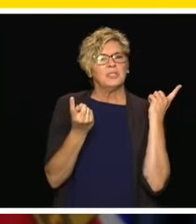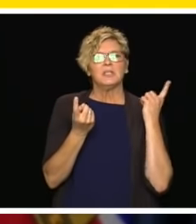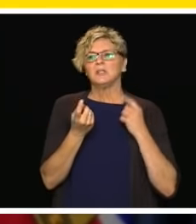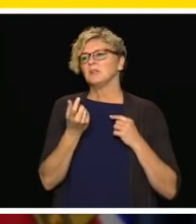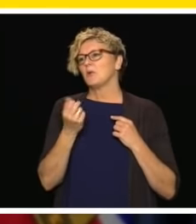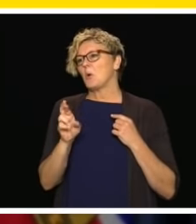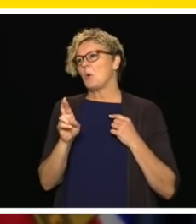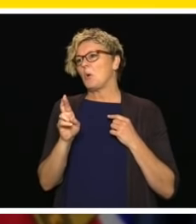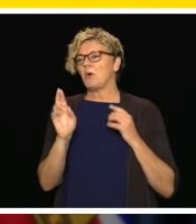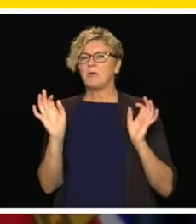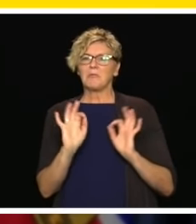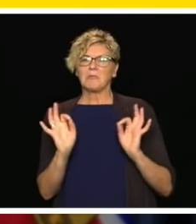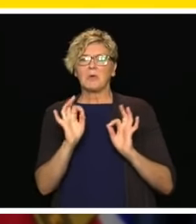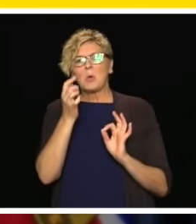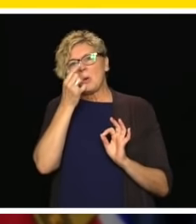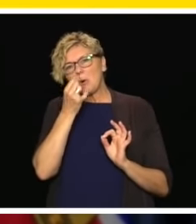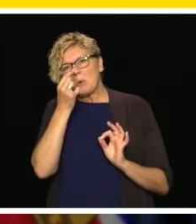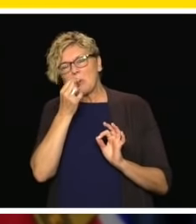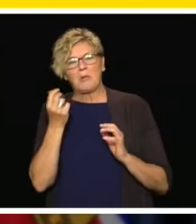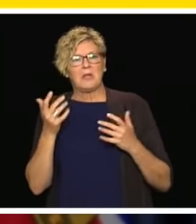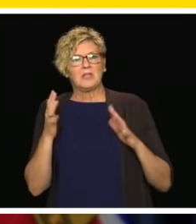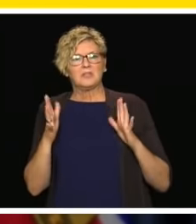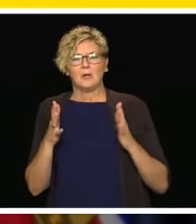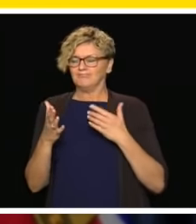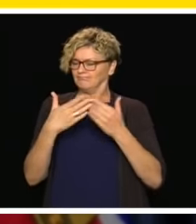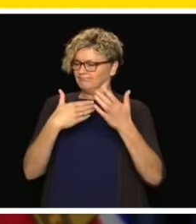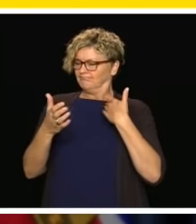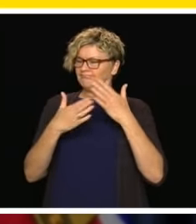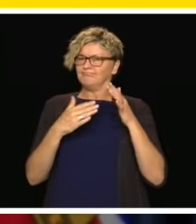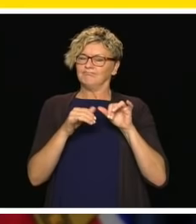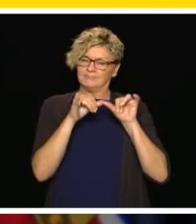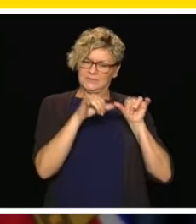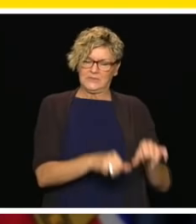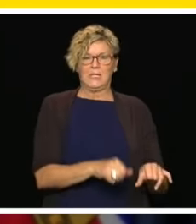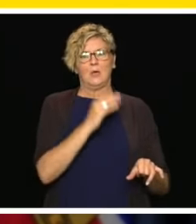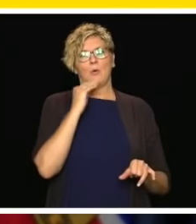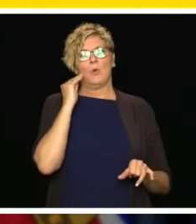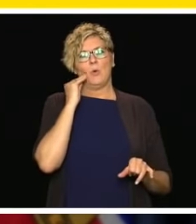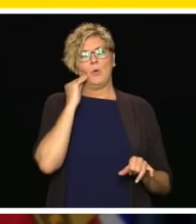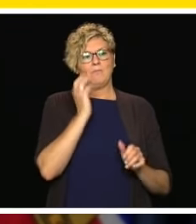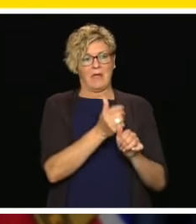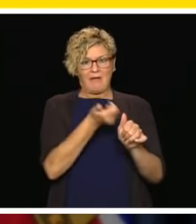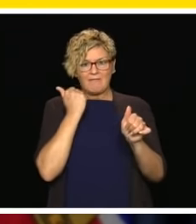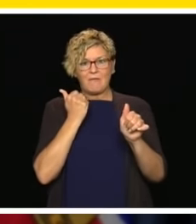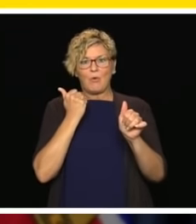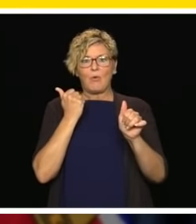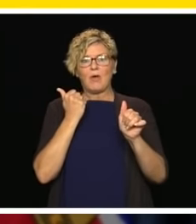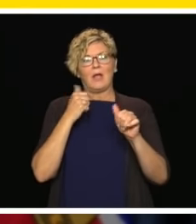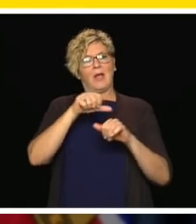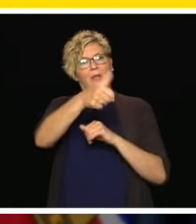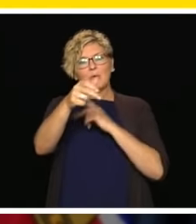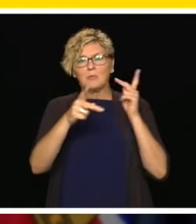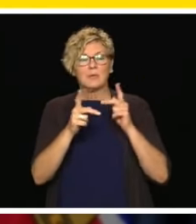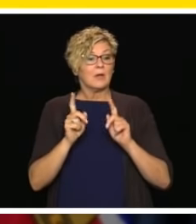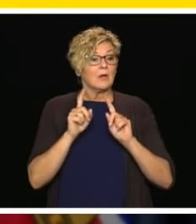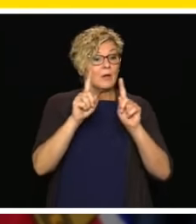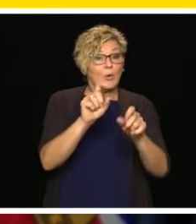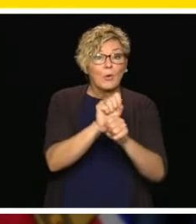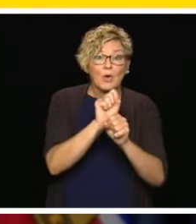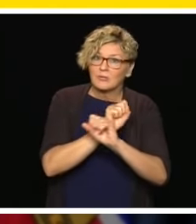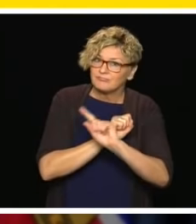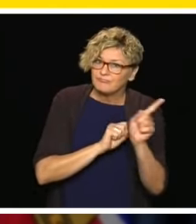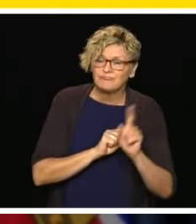cold, the sniffles, that's the time you need to stay home, stay away from school, stay away from work and stay away from others.